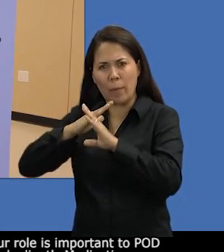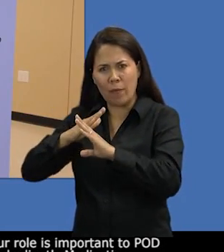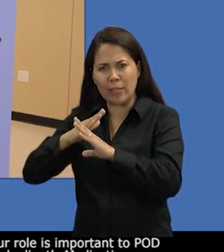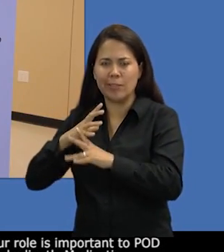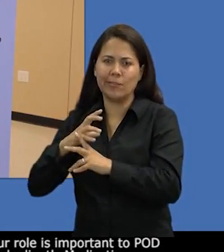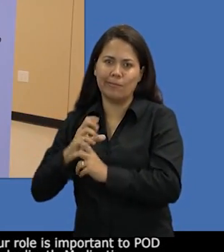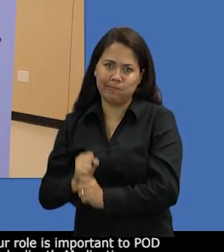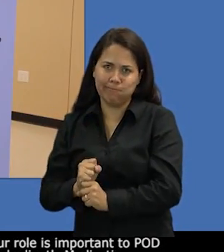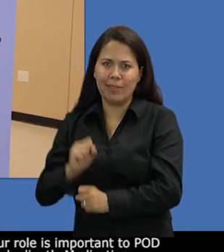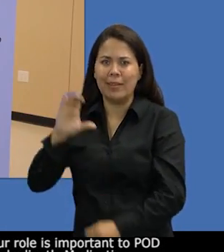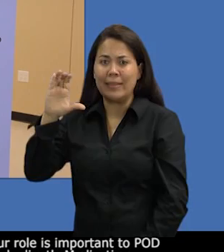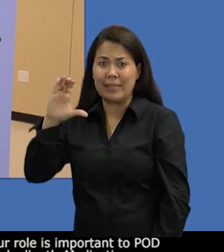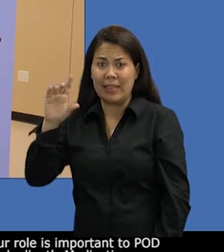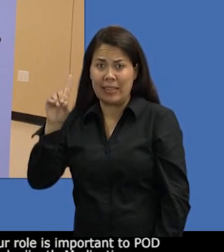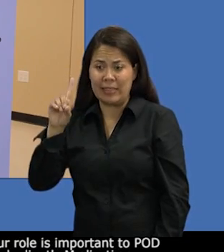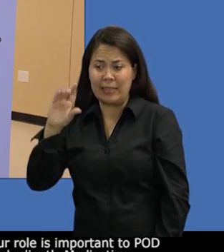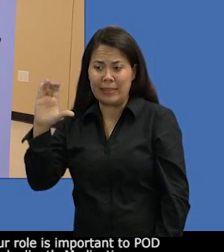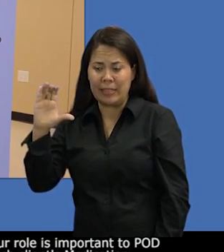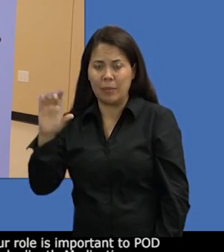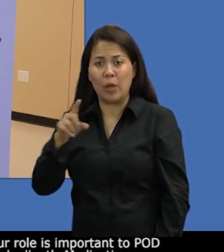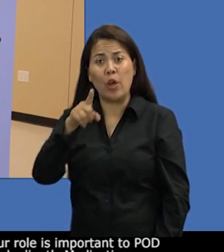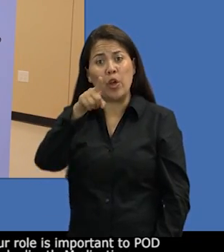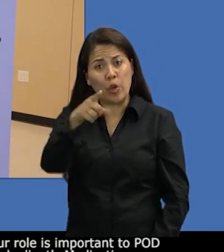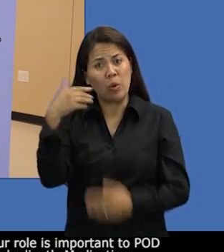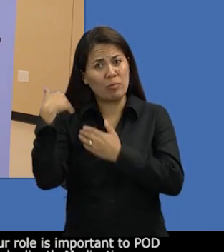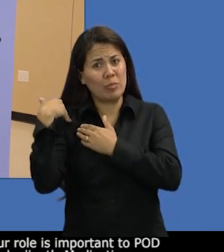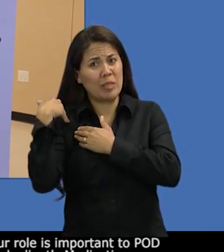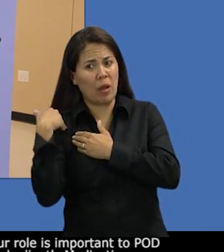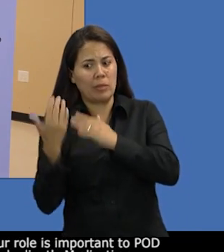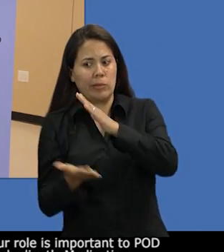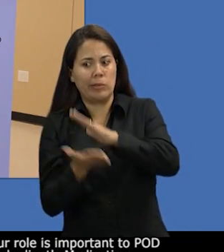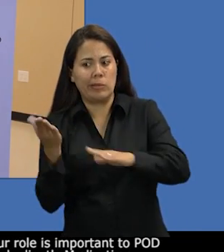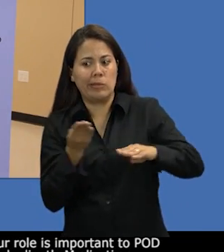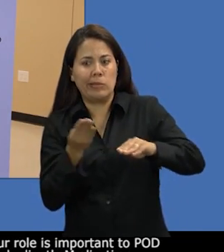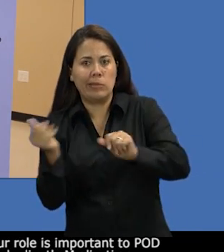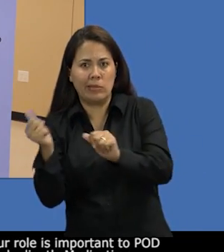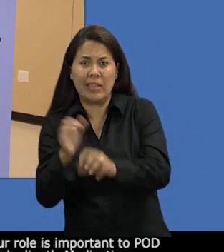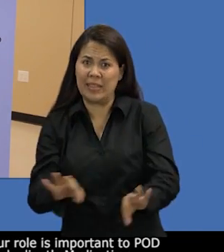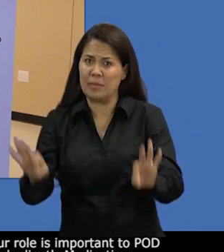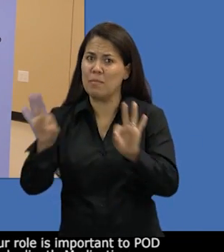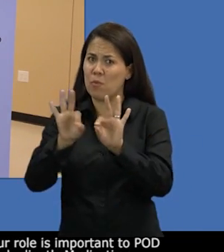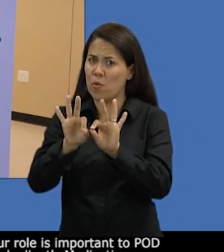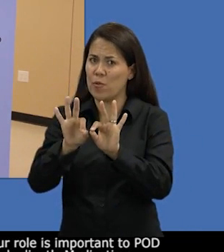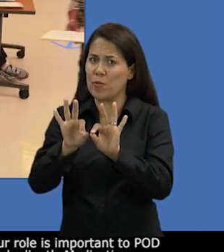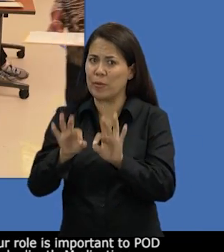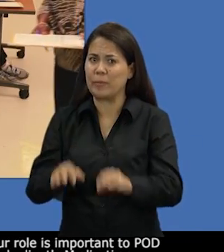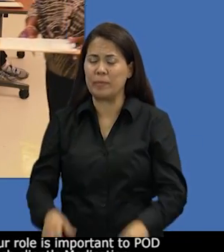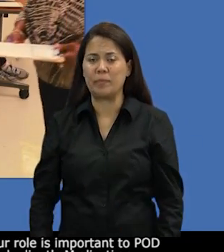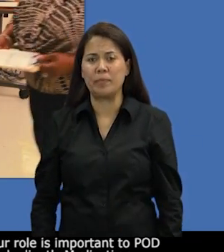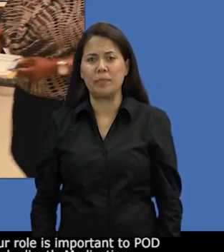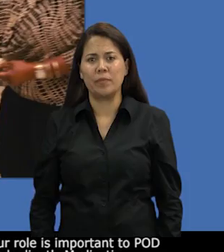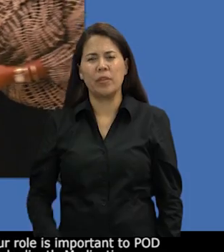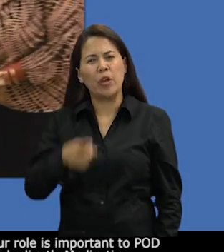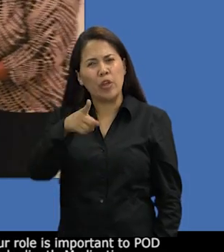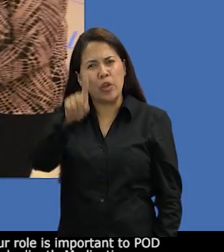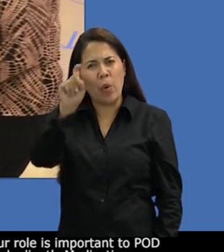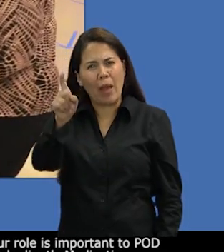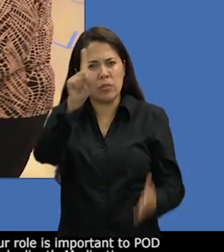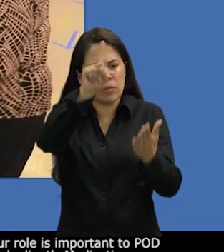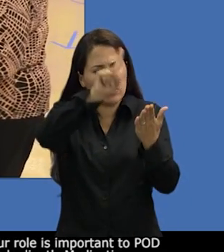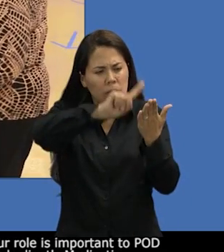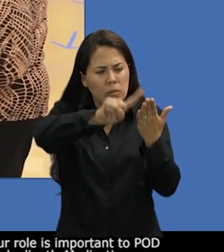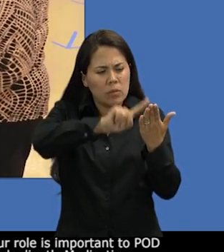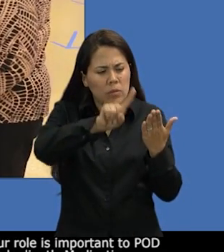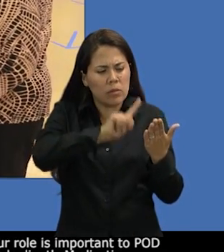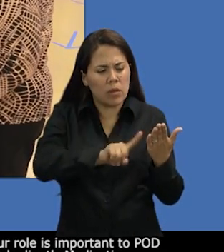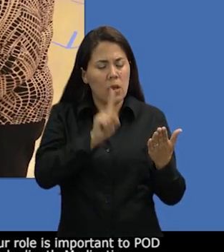As a screener, your role is important to pod operations. You will conduct an initial